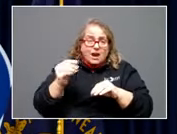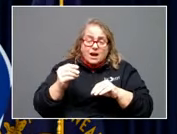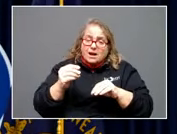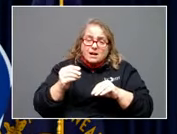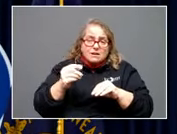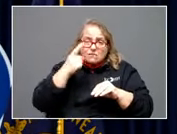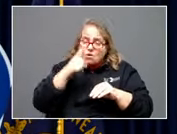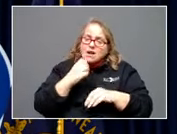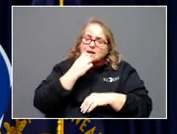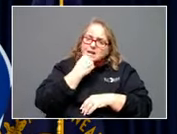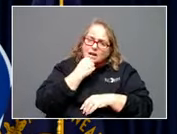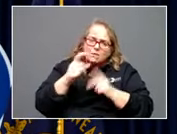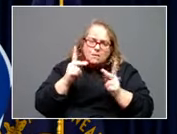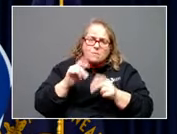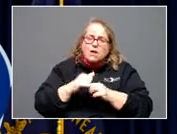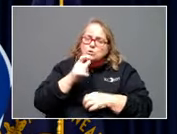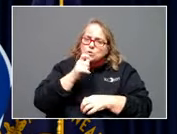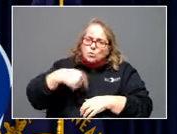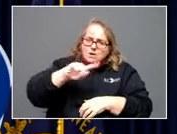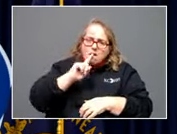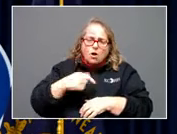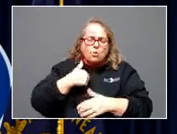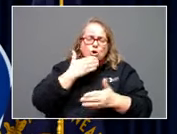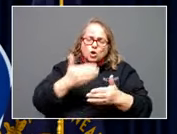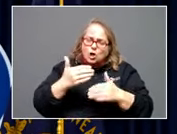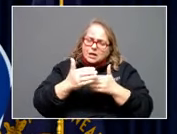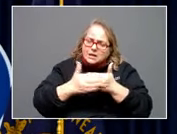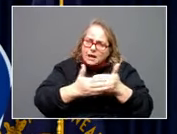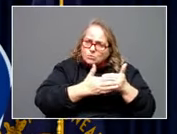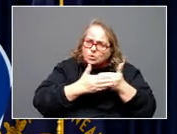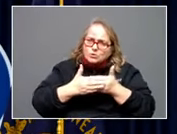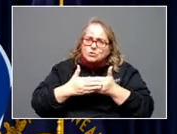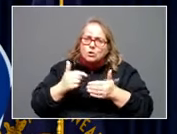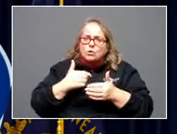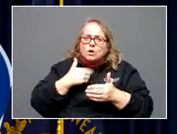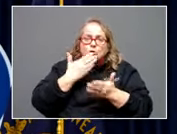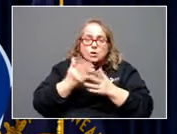about them. That's who we are. We're good neighbors. We're good people. We love one another. Let's make sure we keep it up. together. be Let's do